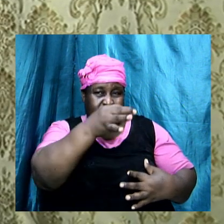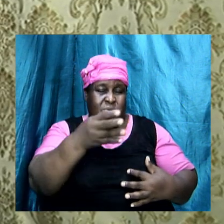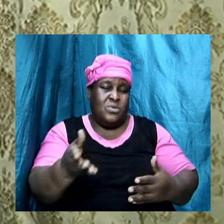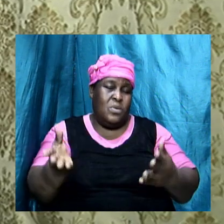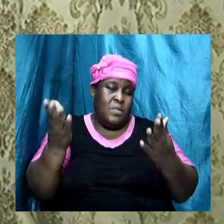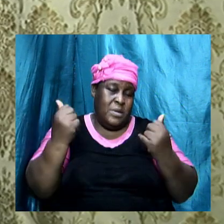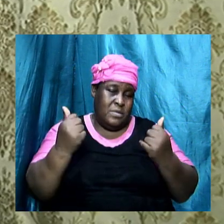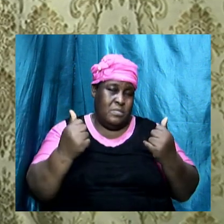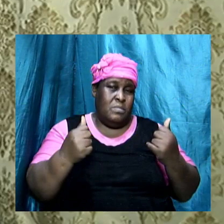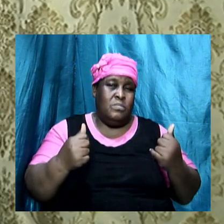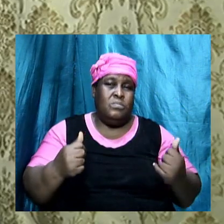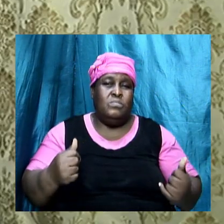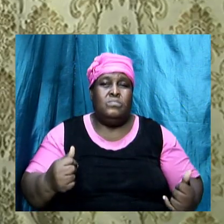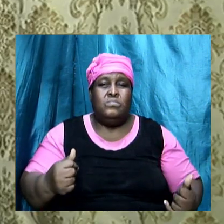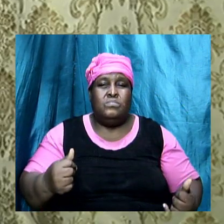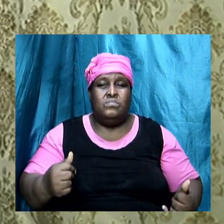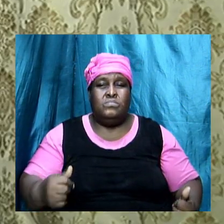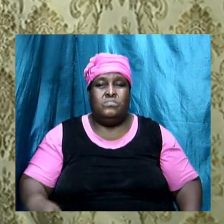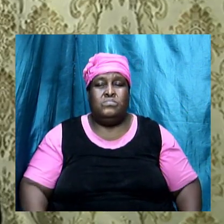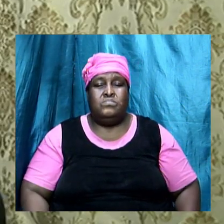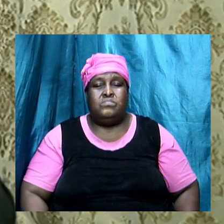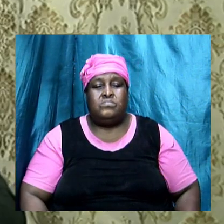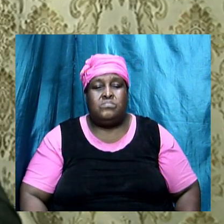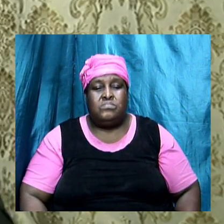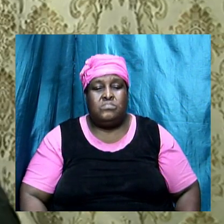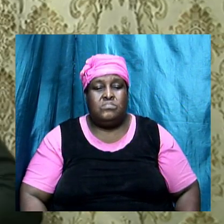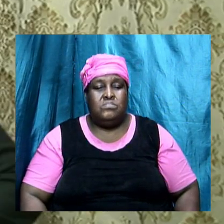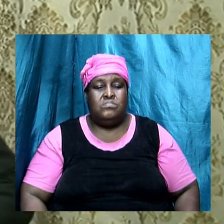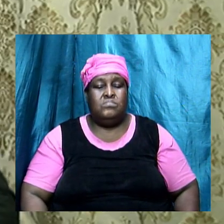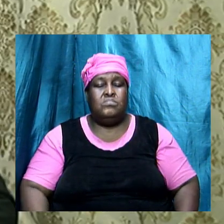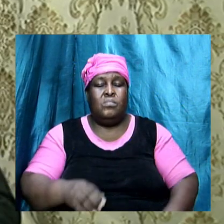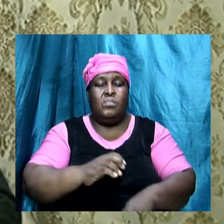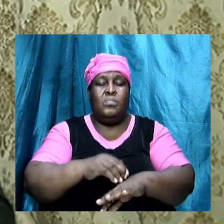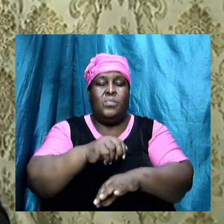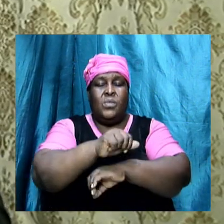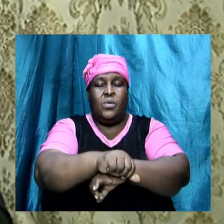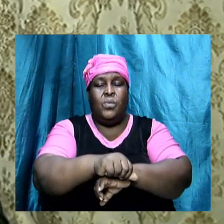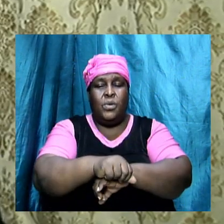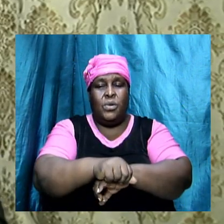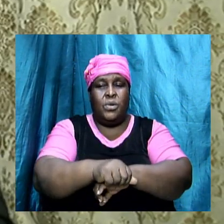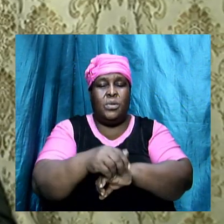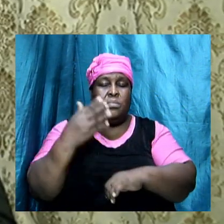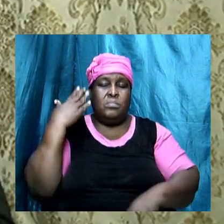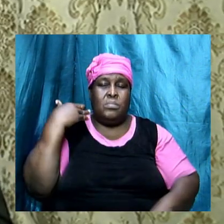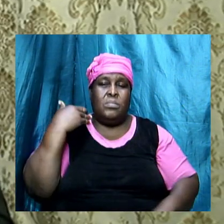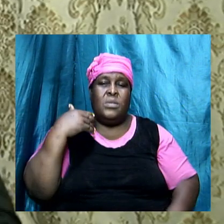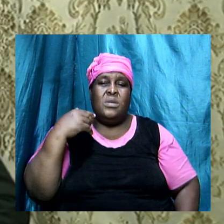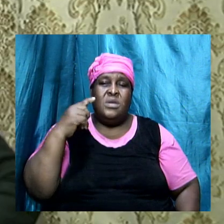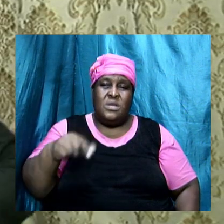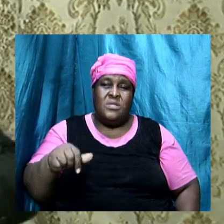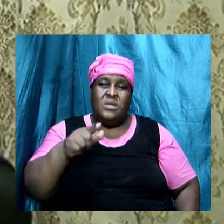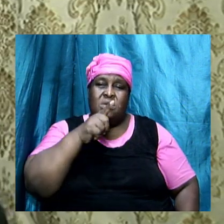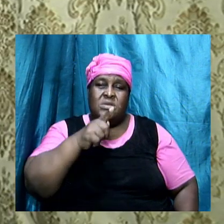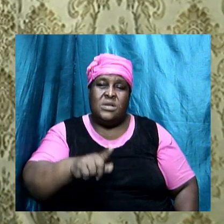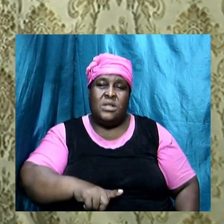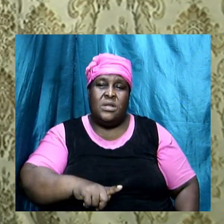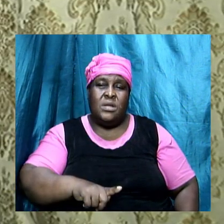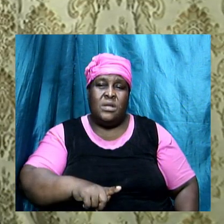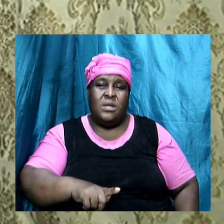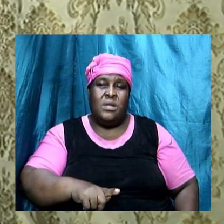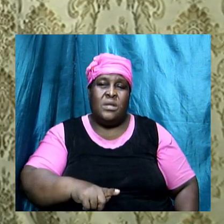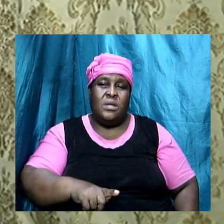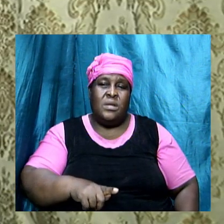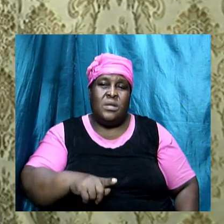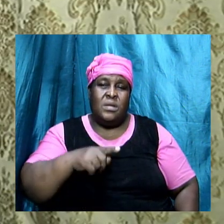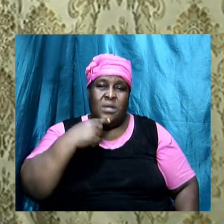Oh God, Holy Ghost, help me here. You know, I was at work the other day, and this lady, she was saying